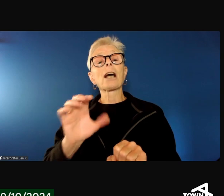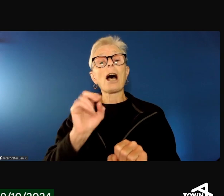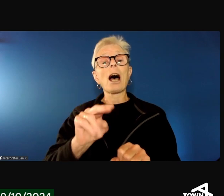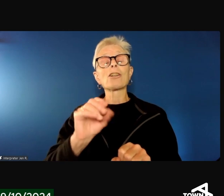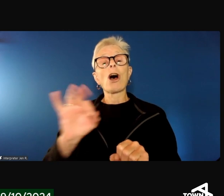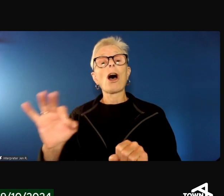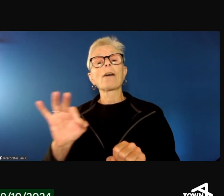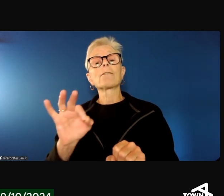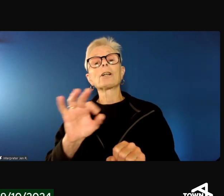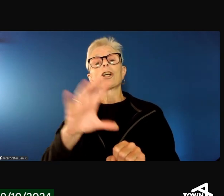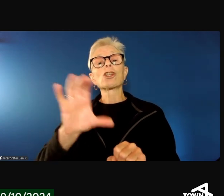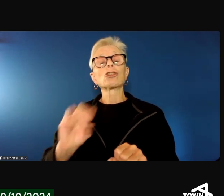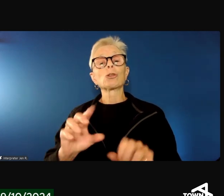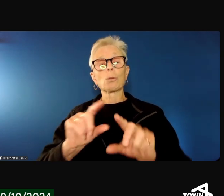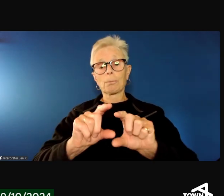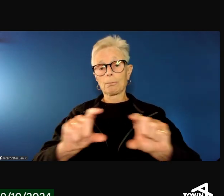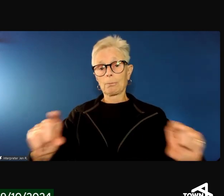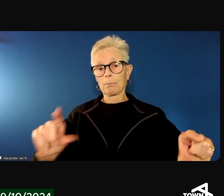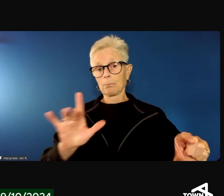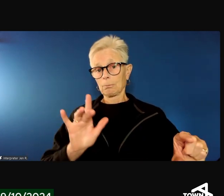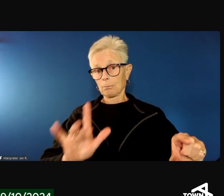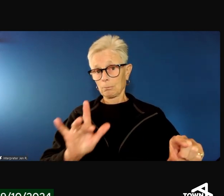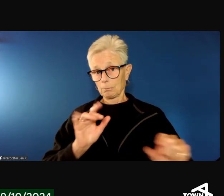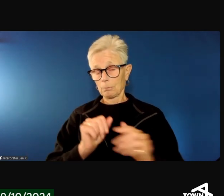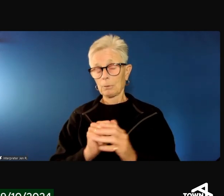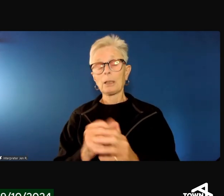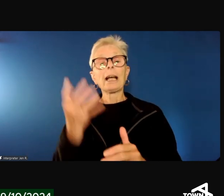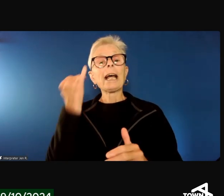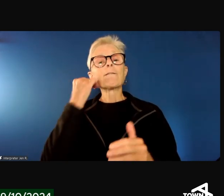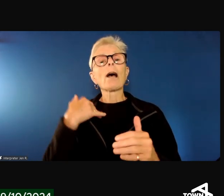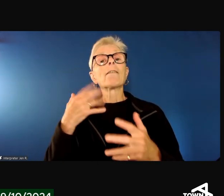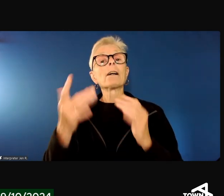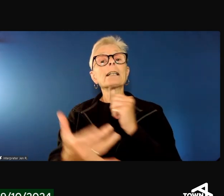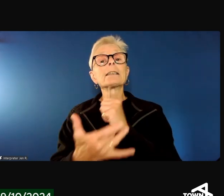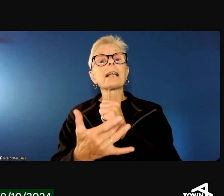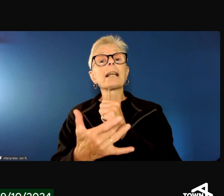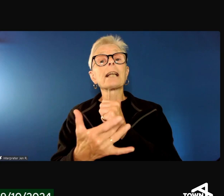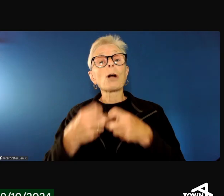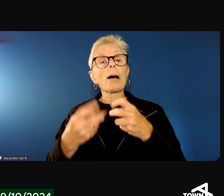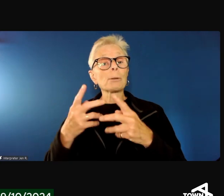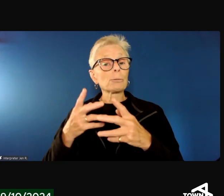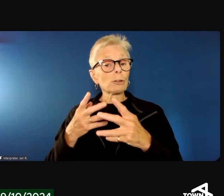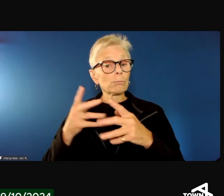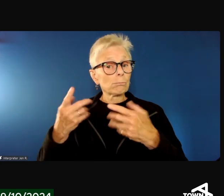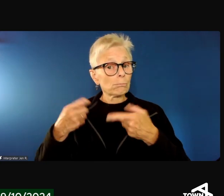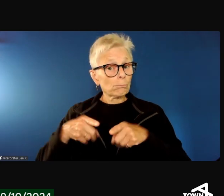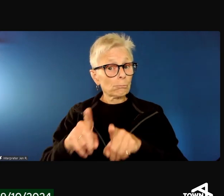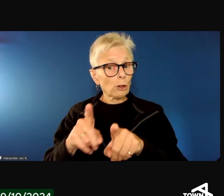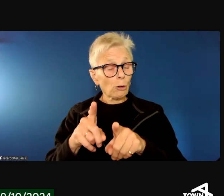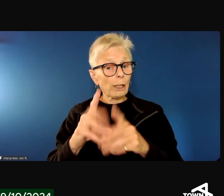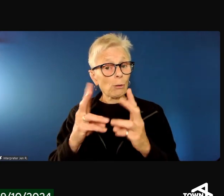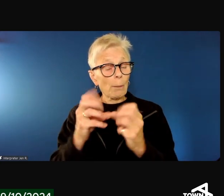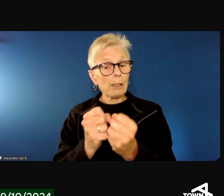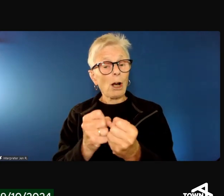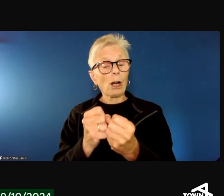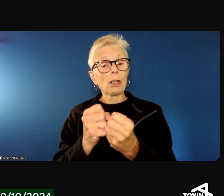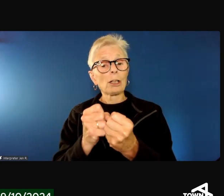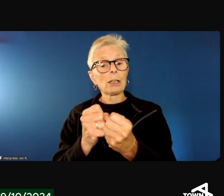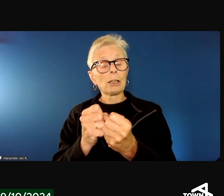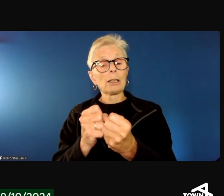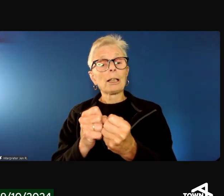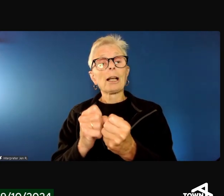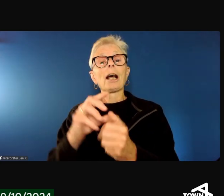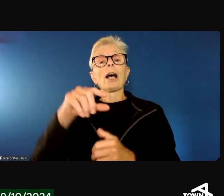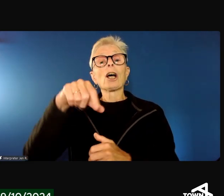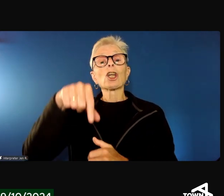toolbar. If you have any technical issues during the webinar, you may send your issue through the Q